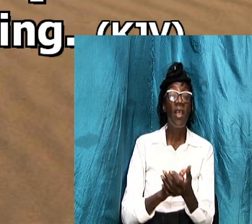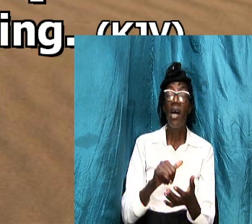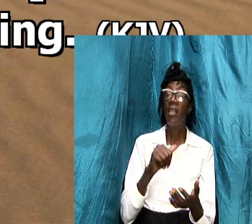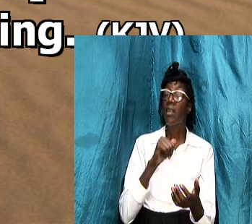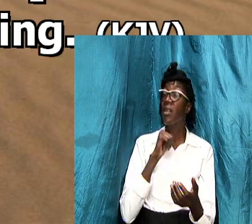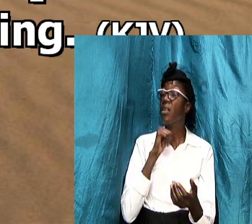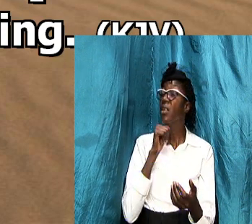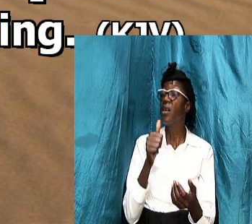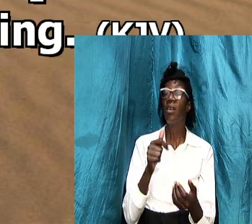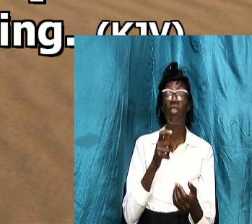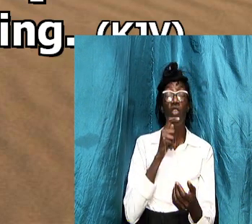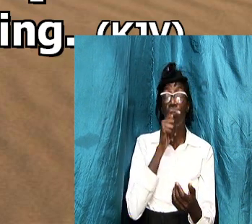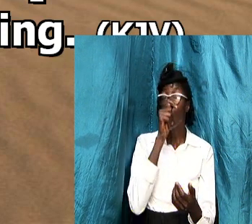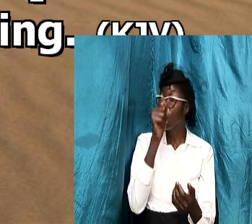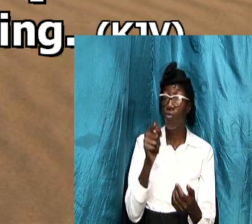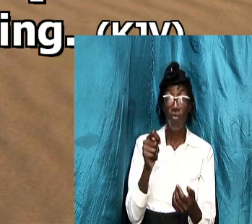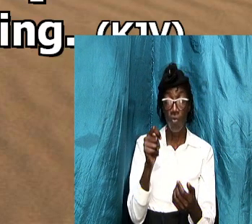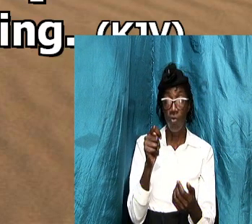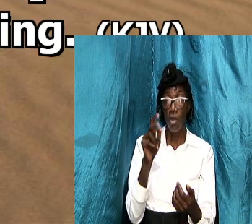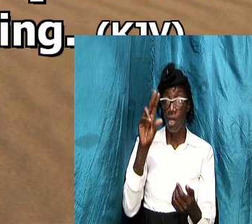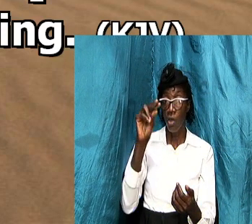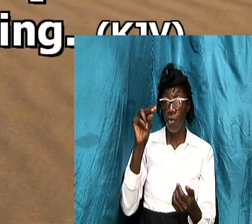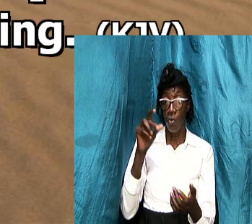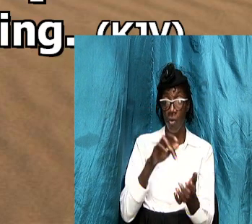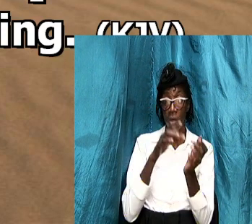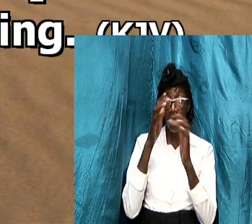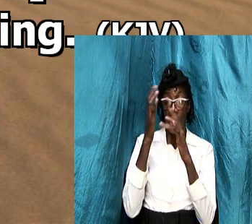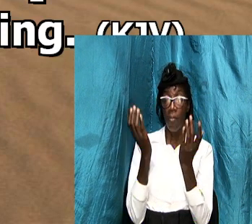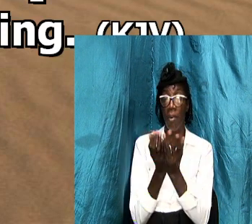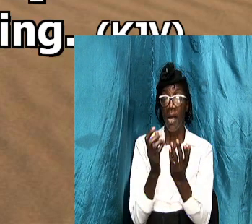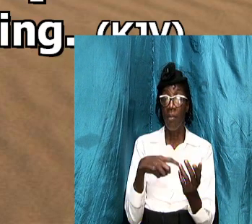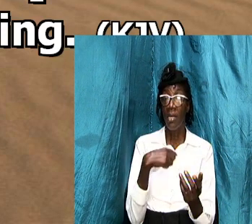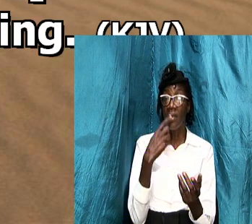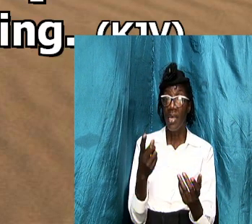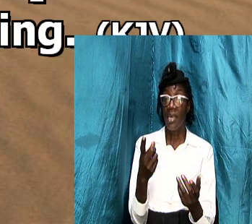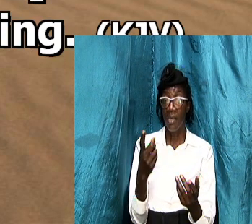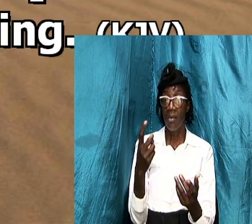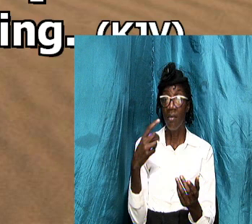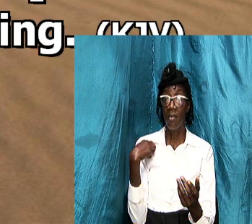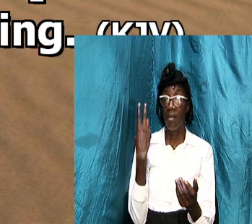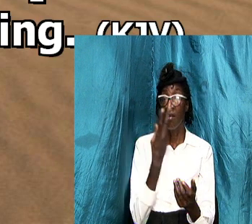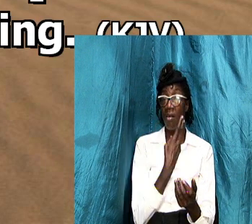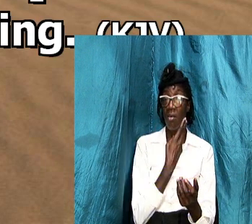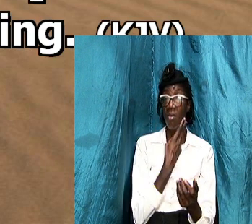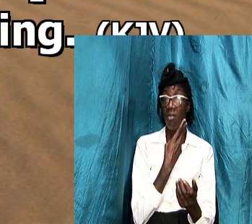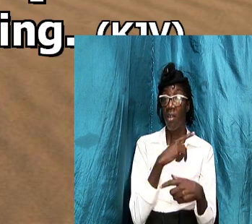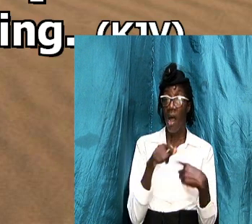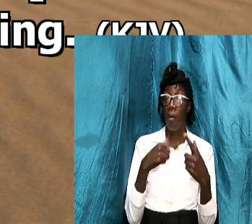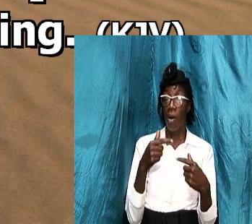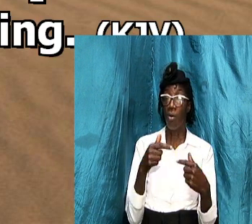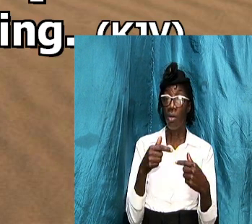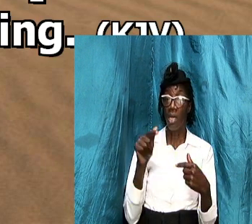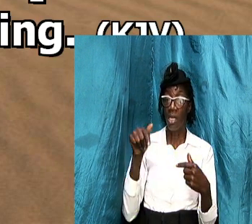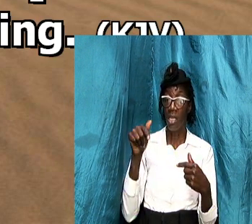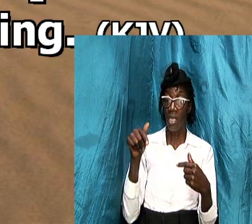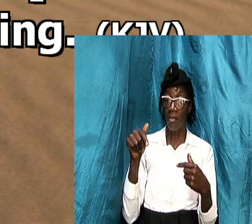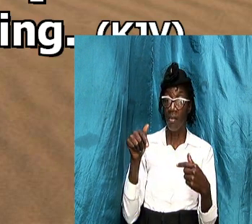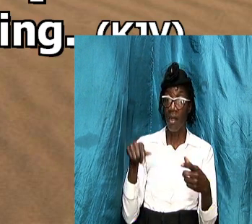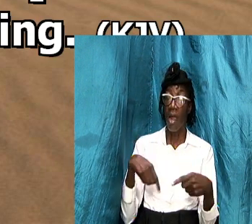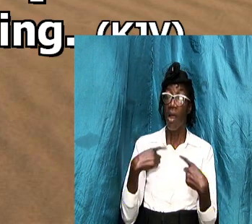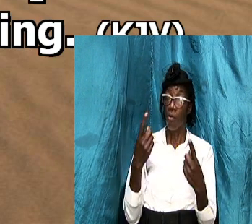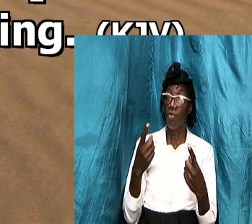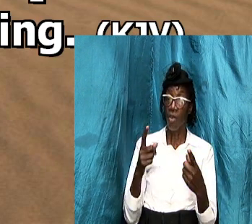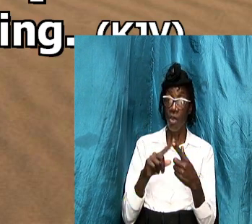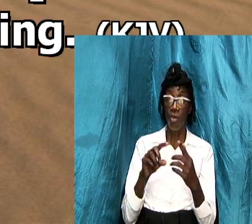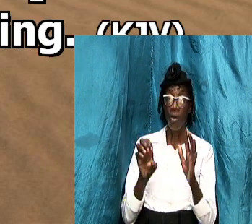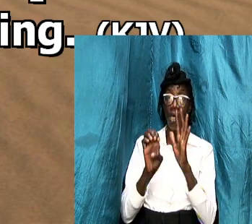not the case at all and the bible tells us um about this and goes and